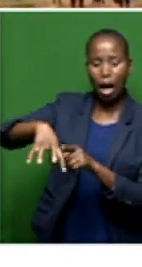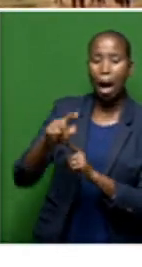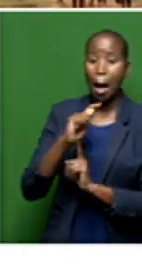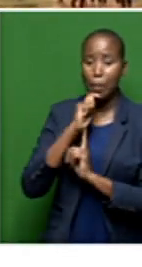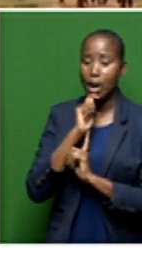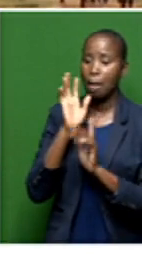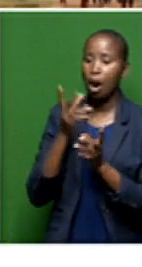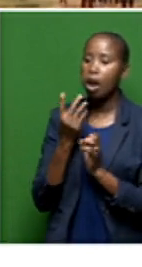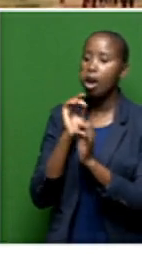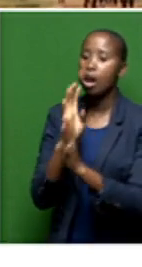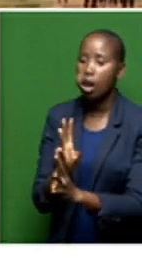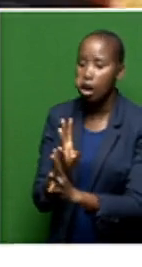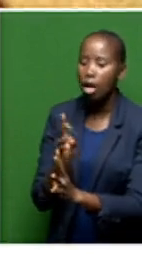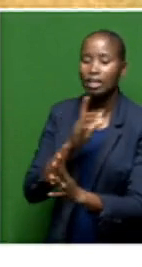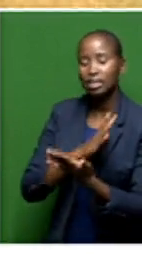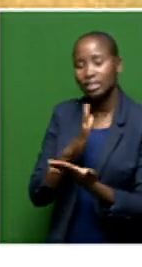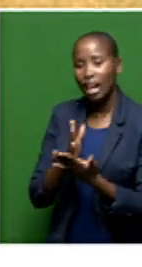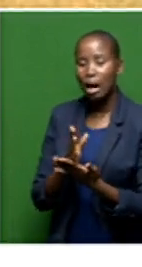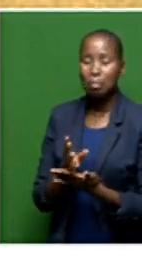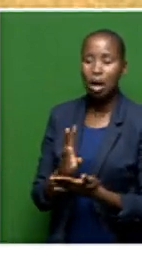they go home with empty buckets.